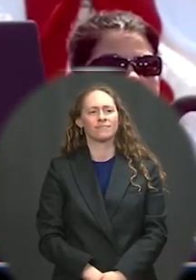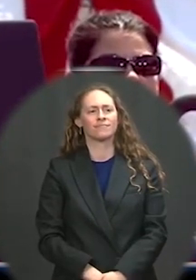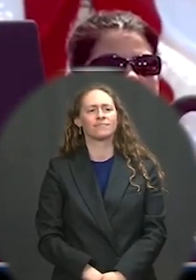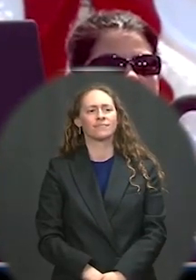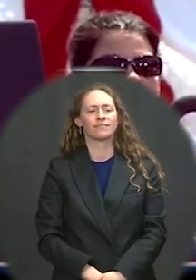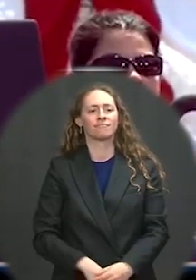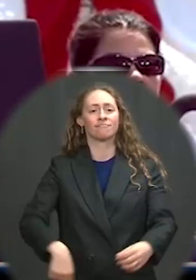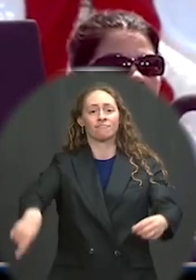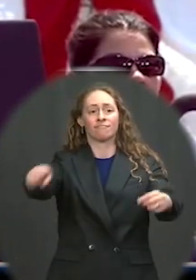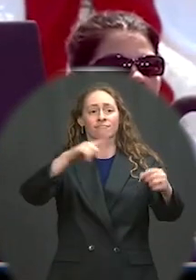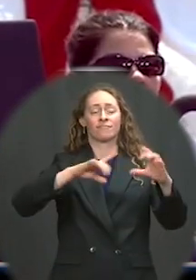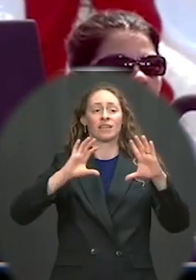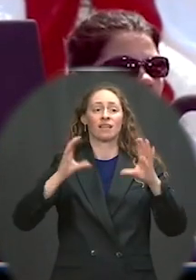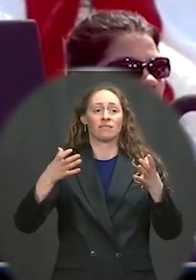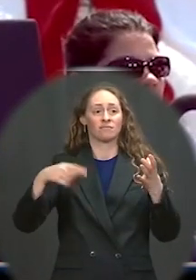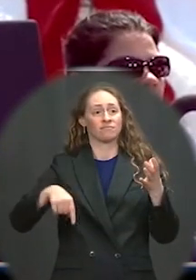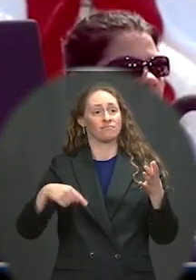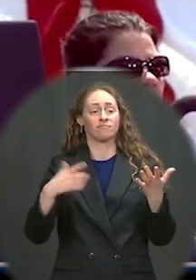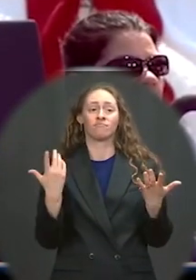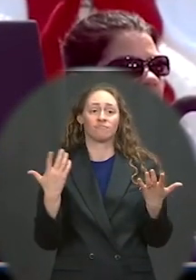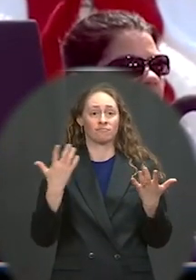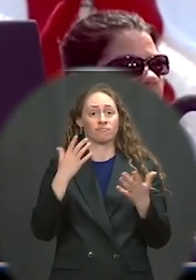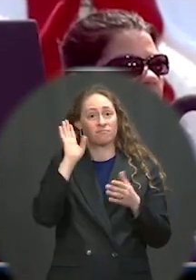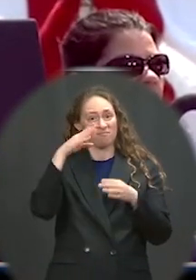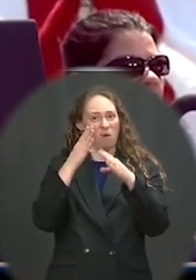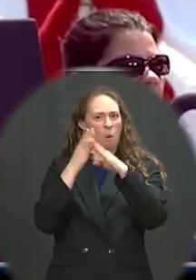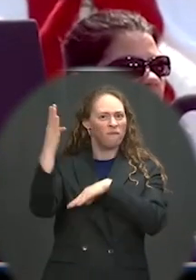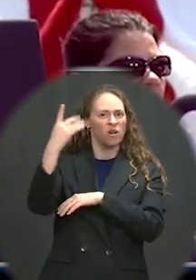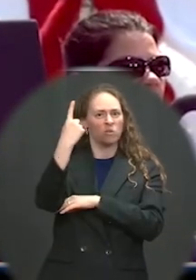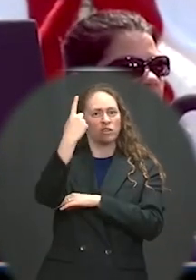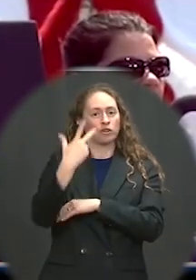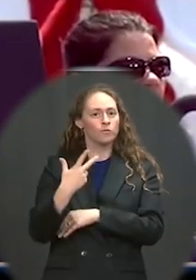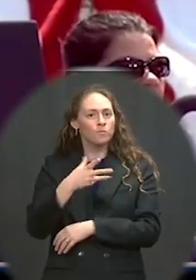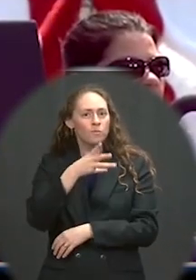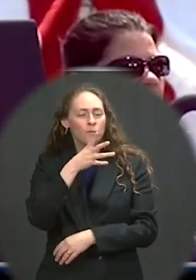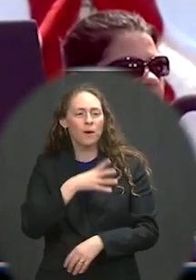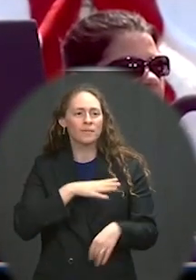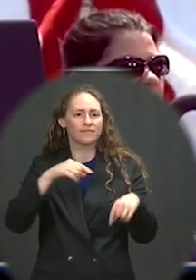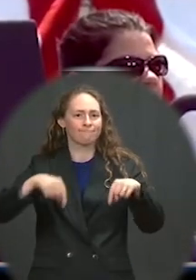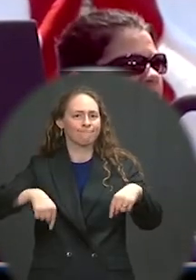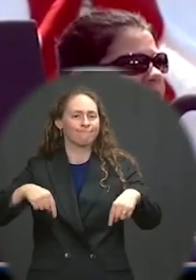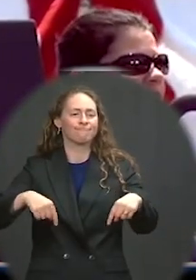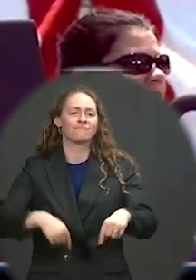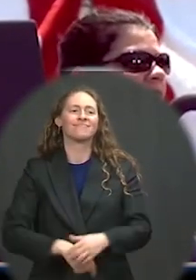just over one-third women. And those — you've got it.